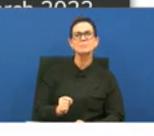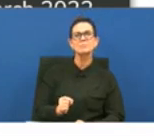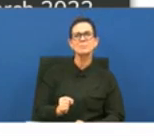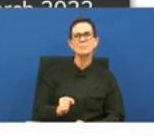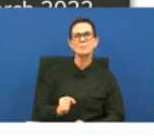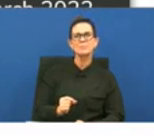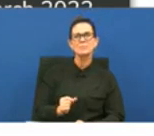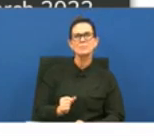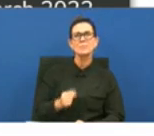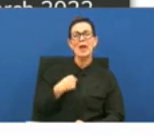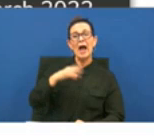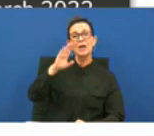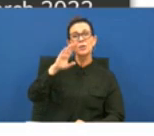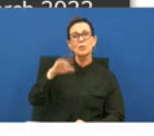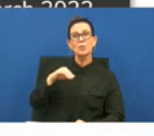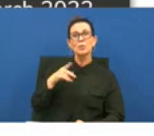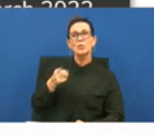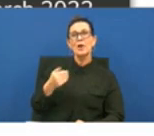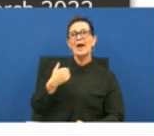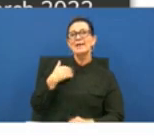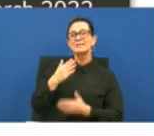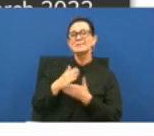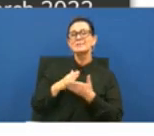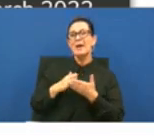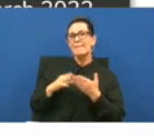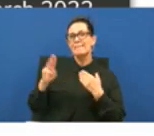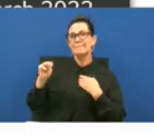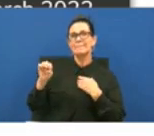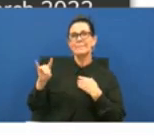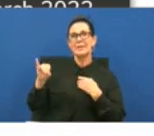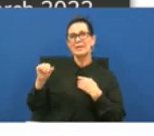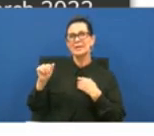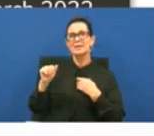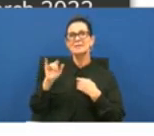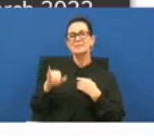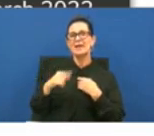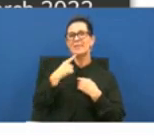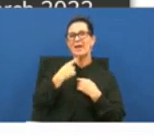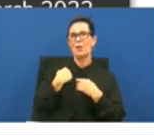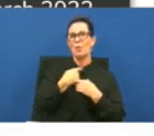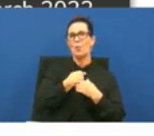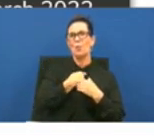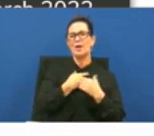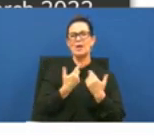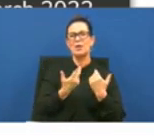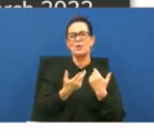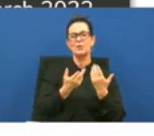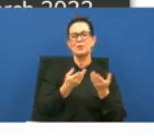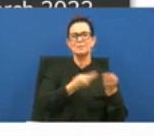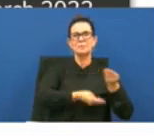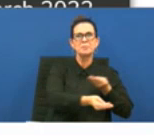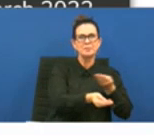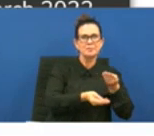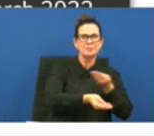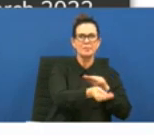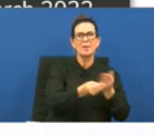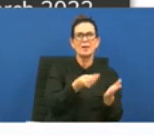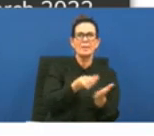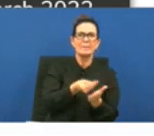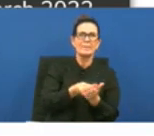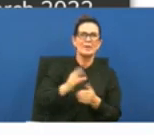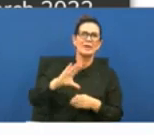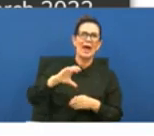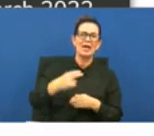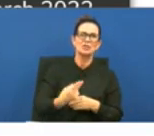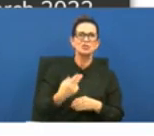i know that there was some media attention that we're saying that we were bleeding cash the bridge center for hope the non-profit again as i